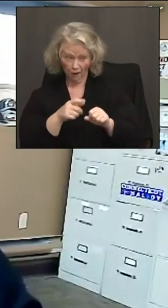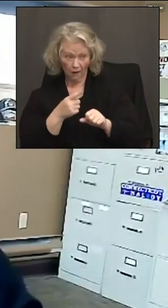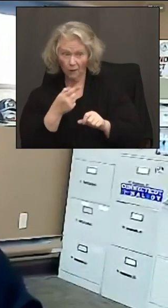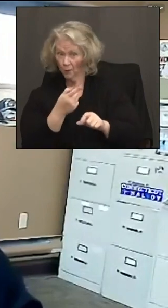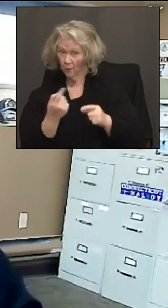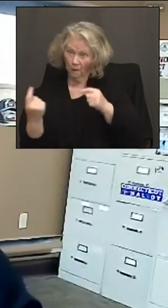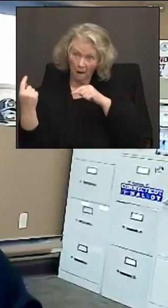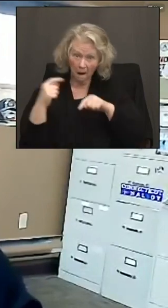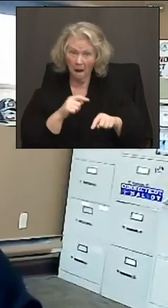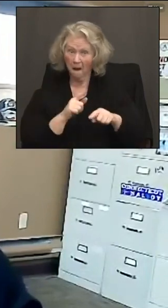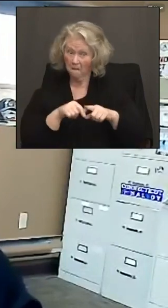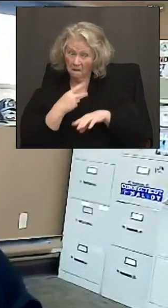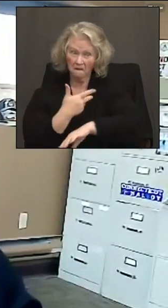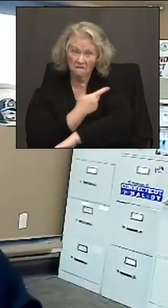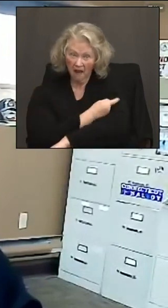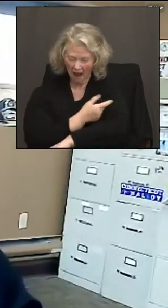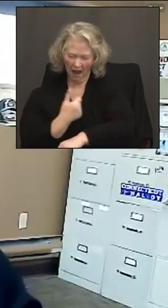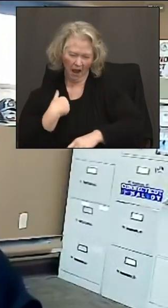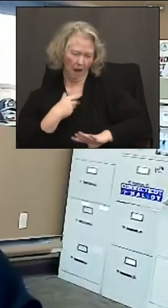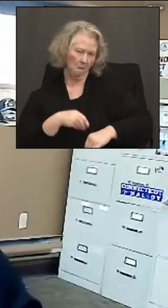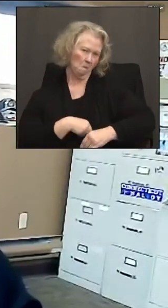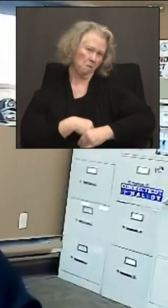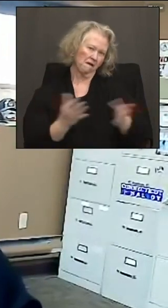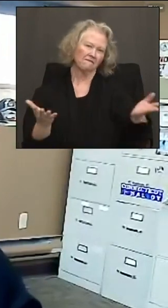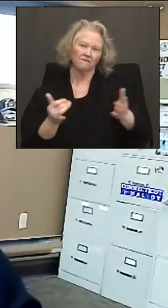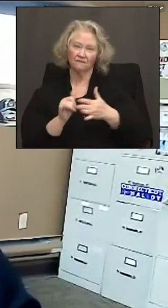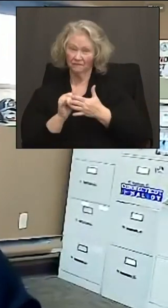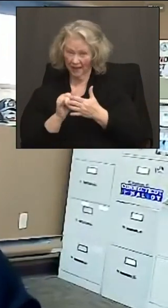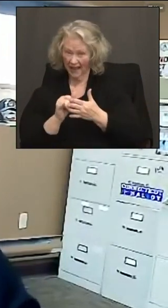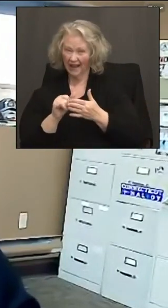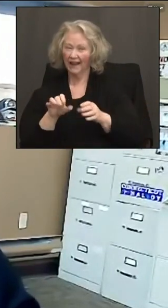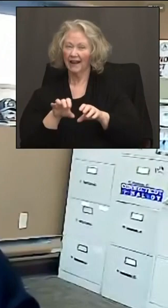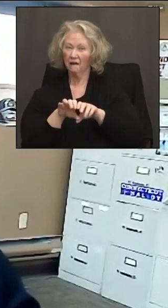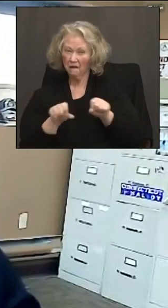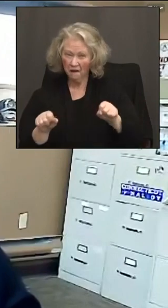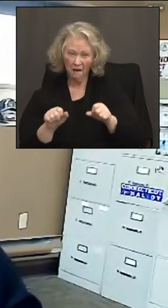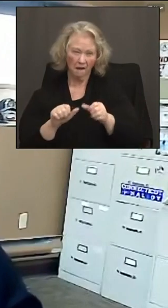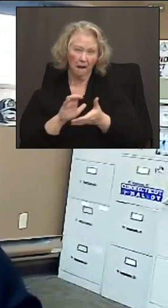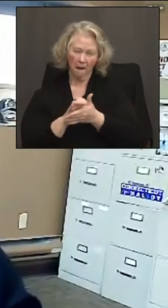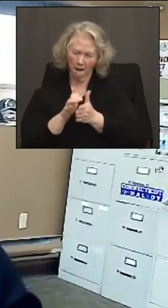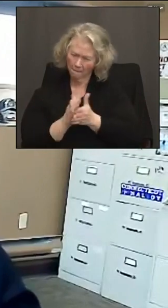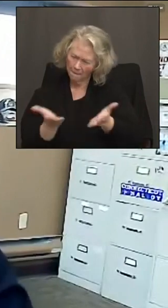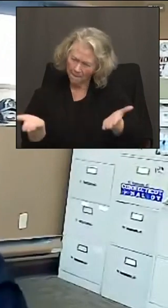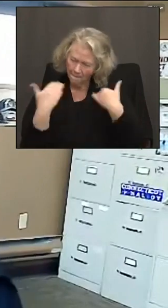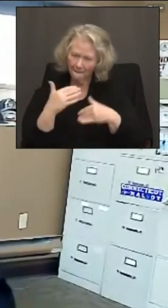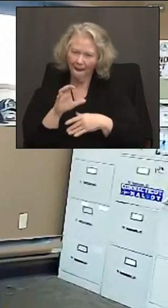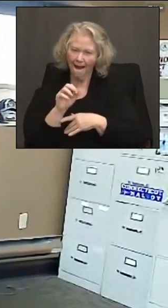and I'll supply the hot dogs and hamburgers and feed the guys. So let's go, Connecticut. Let's get vaccinated.